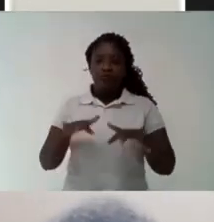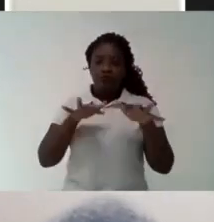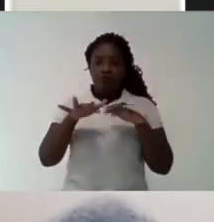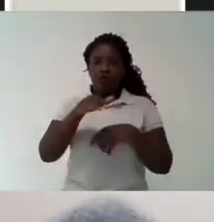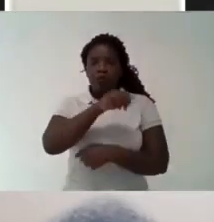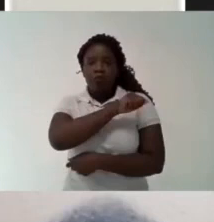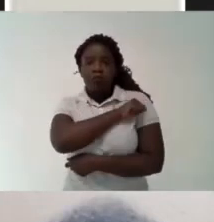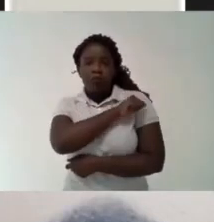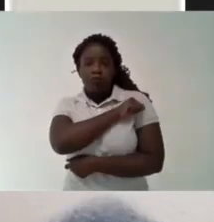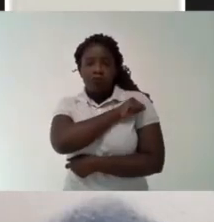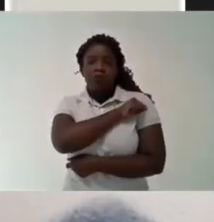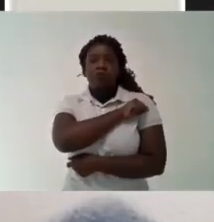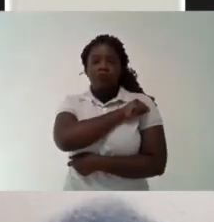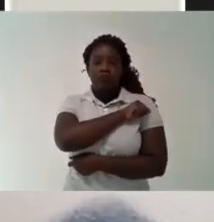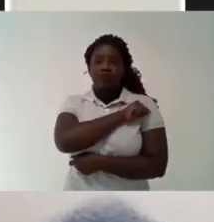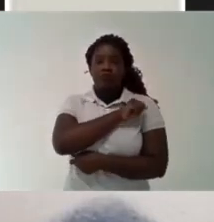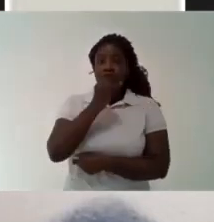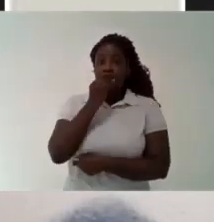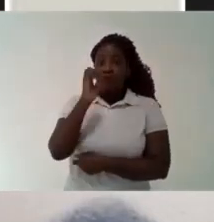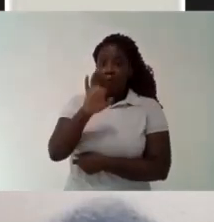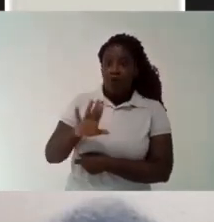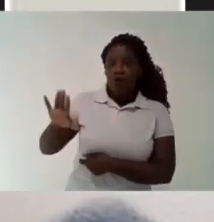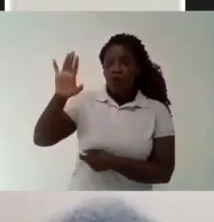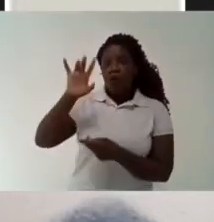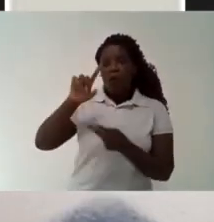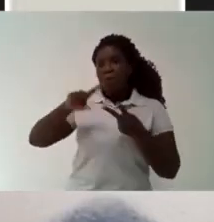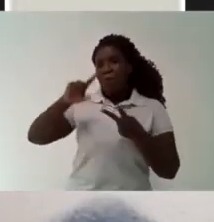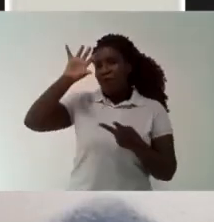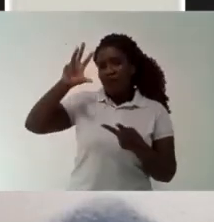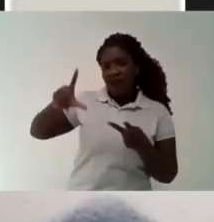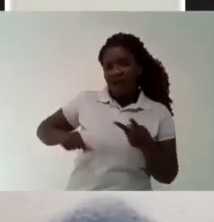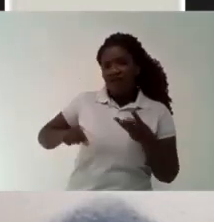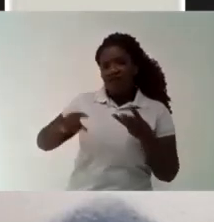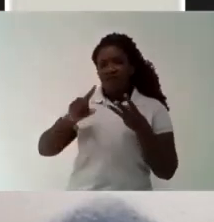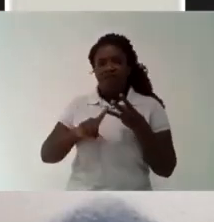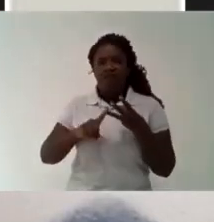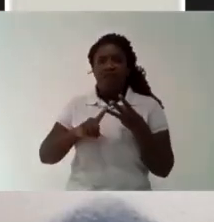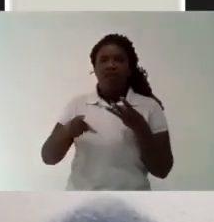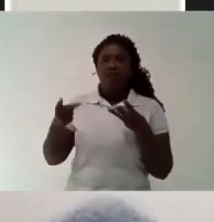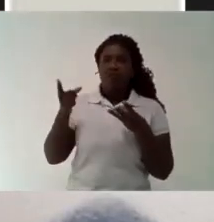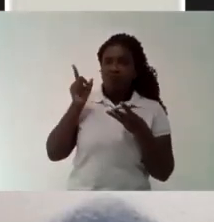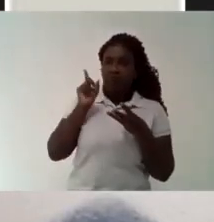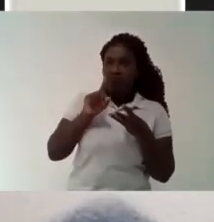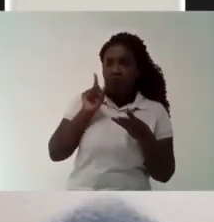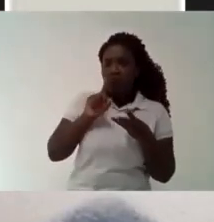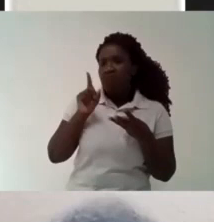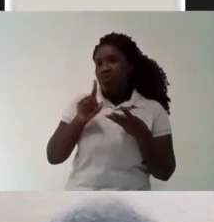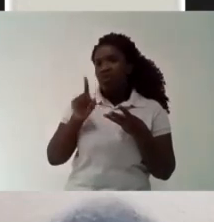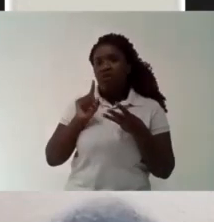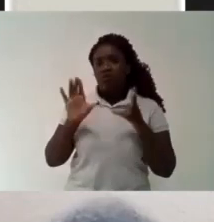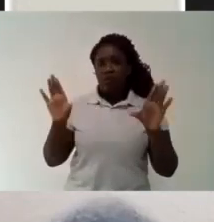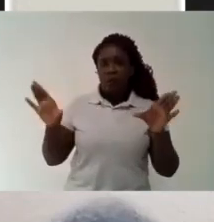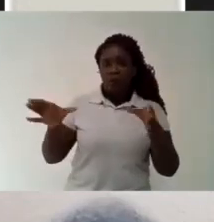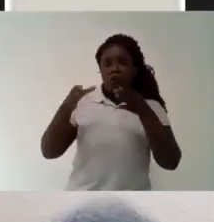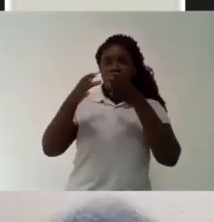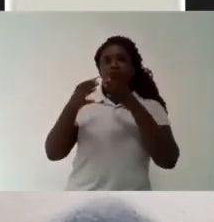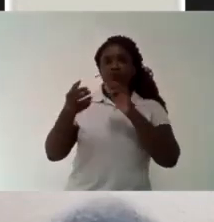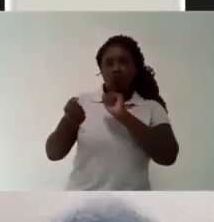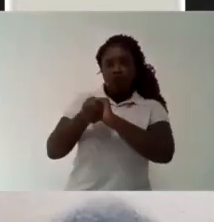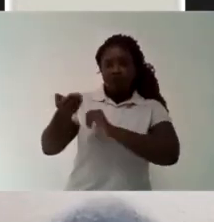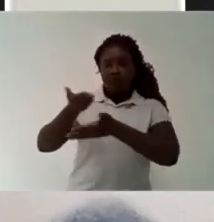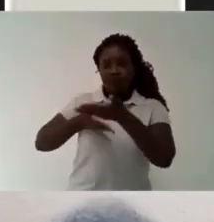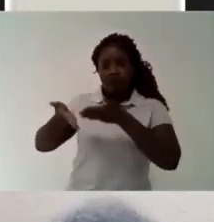90s UNE was present in the fights against the neoliberal policies